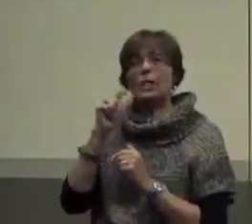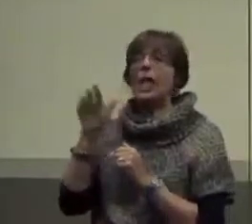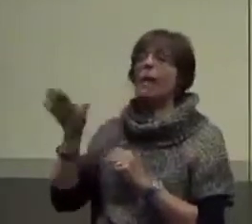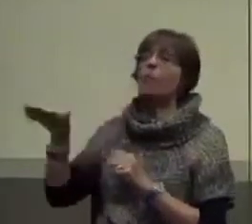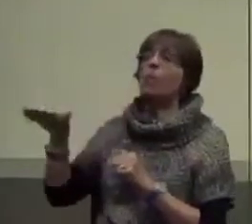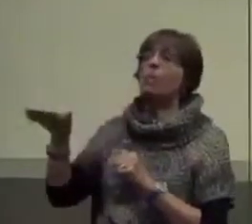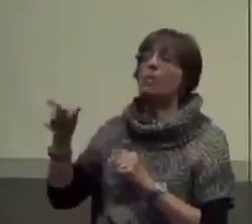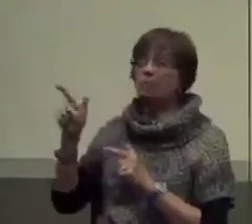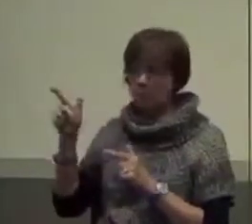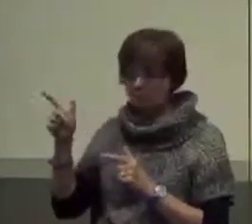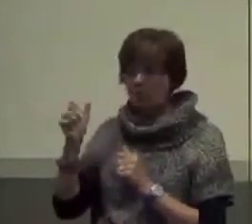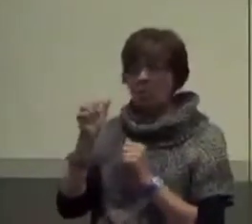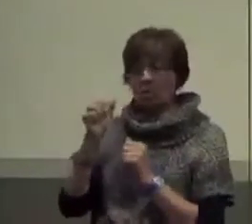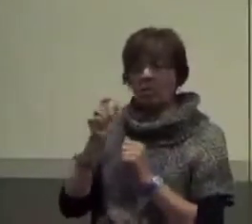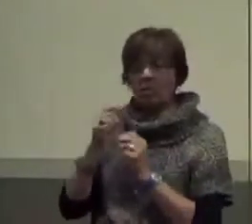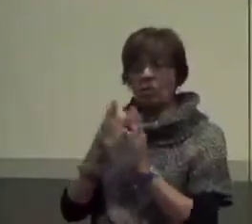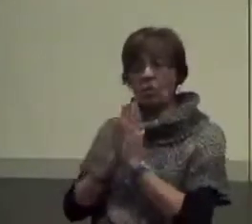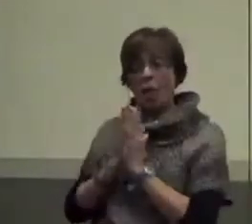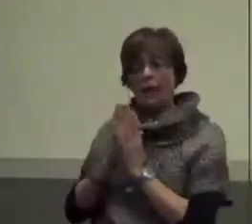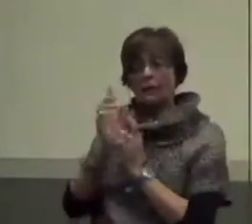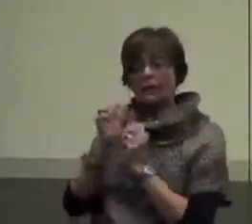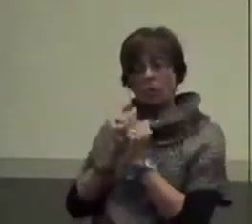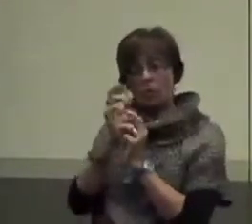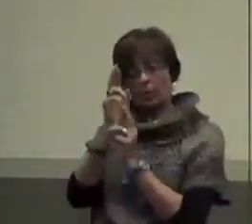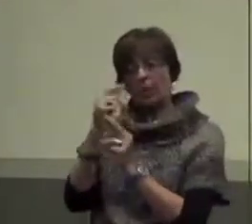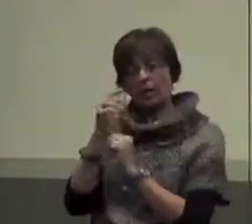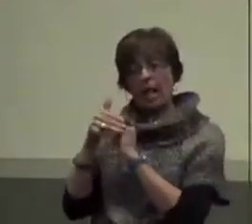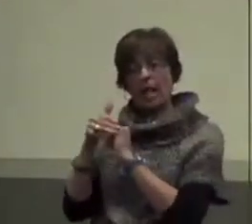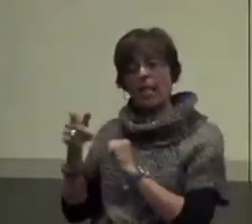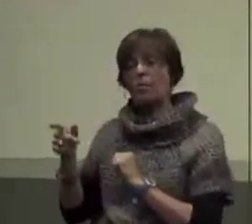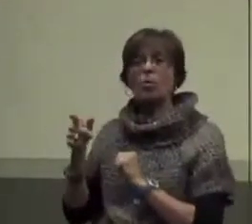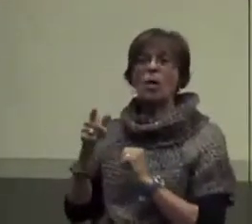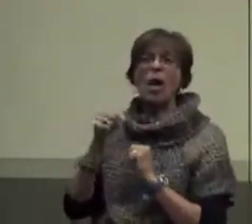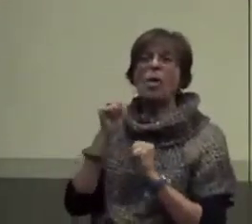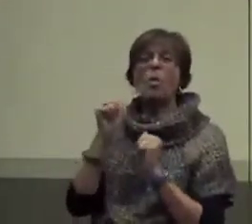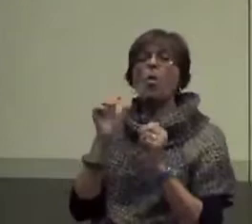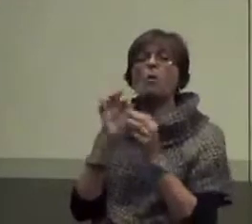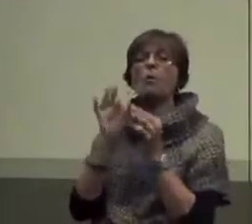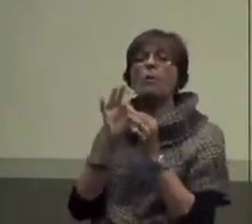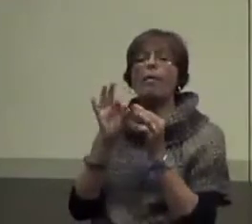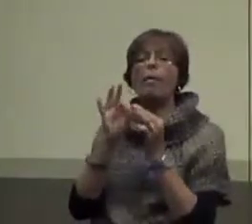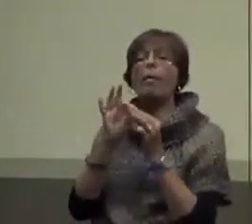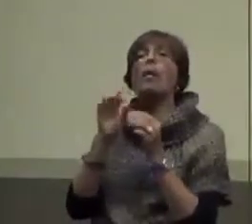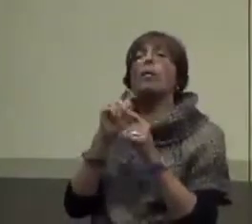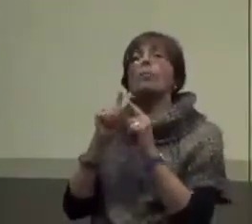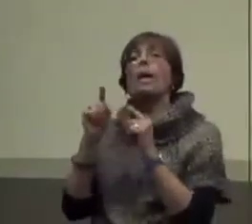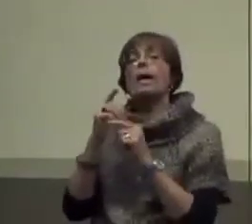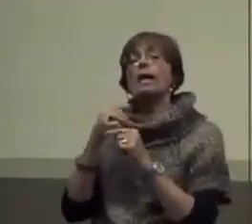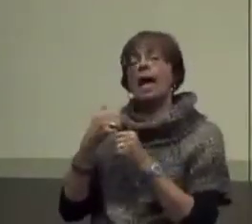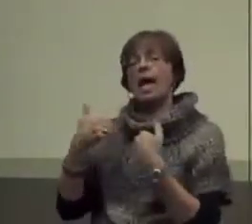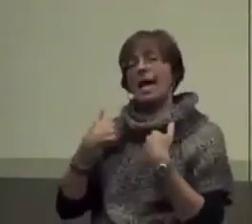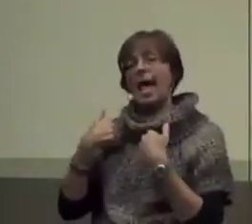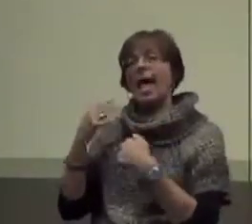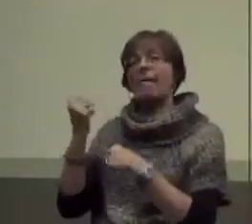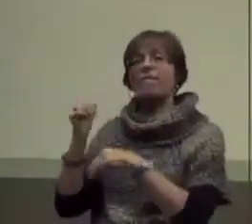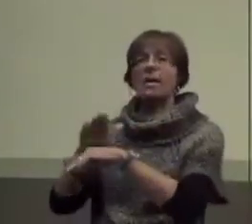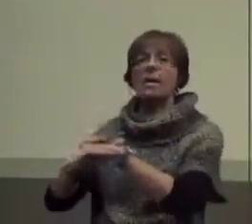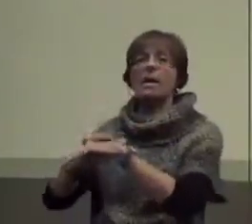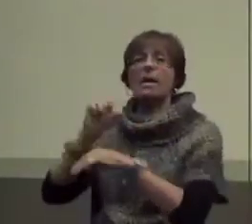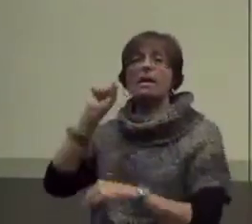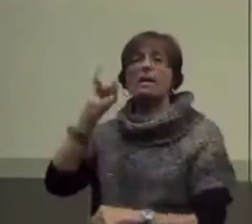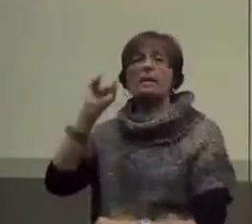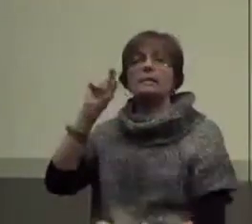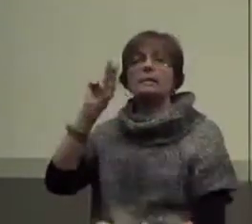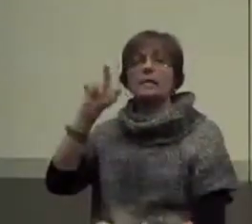You can ask me respectfully. I'll help you out. Now, of course, I won't use that many words. I'll use my signal. Right? And so those are the two that you should have